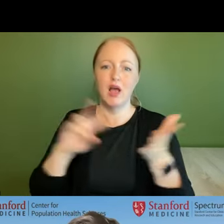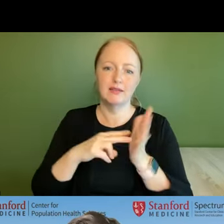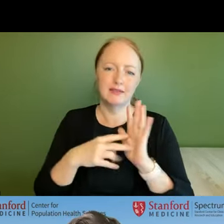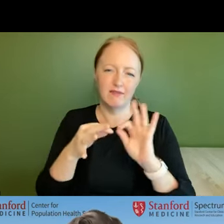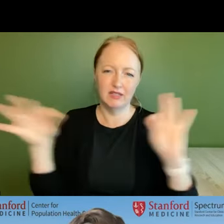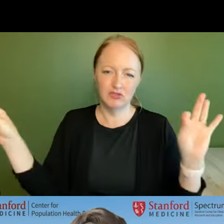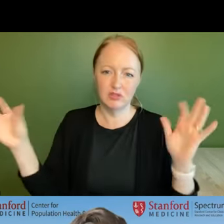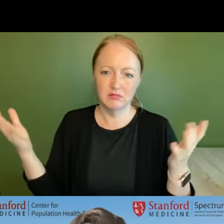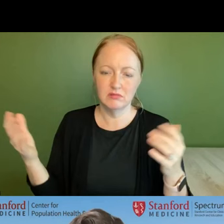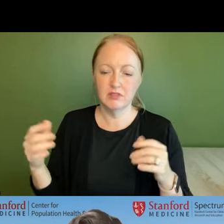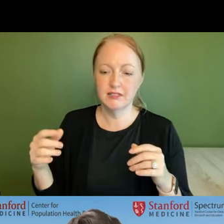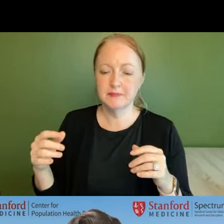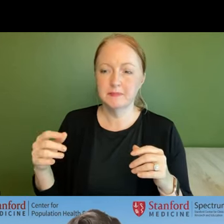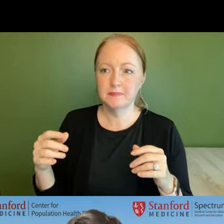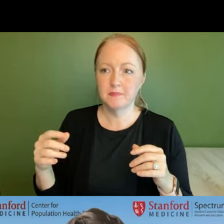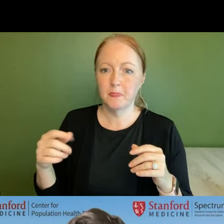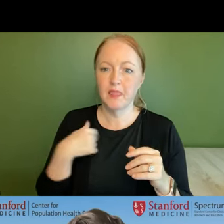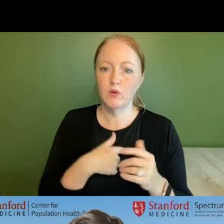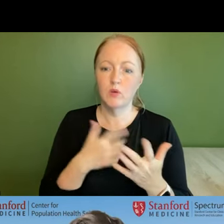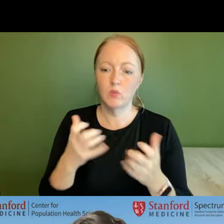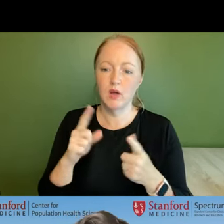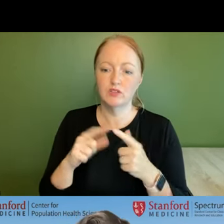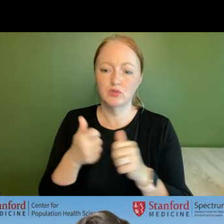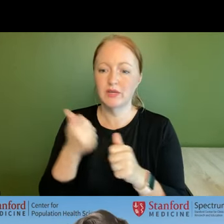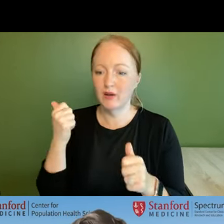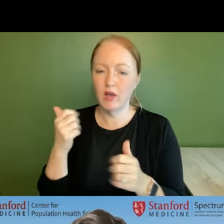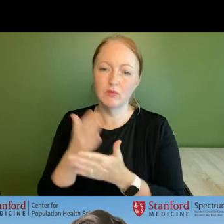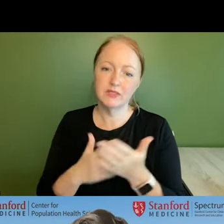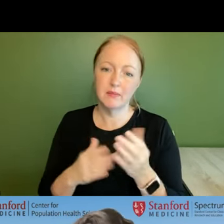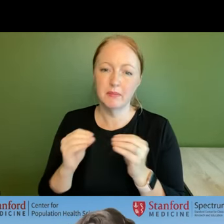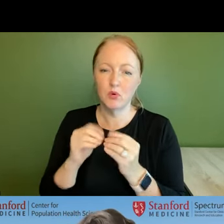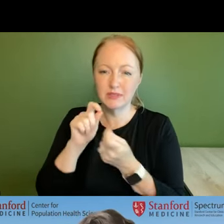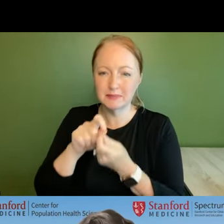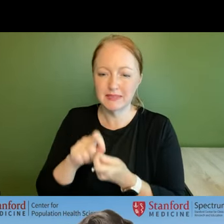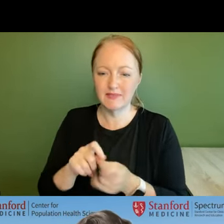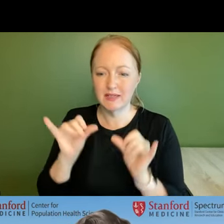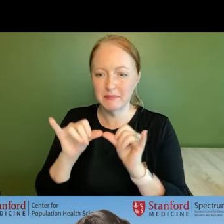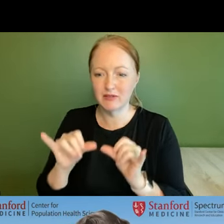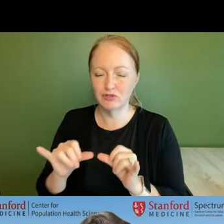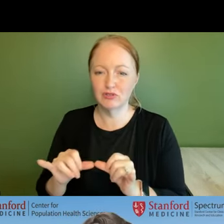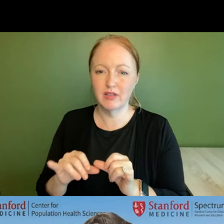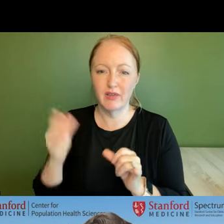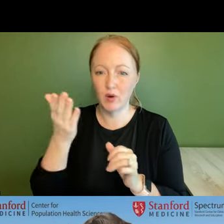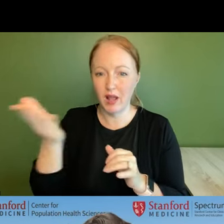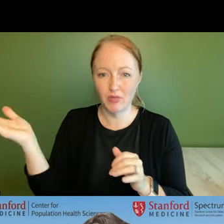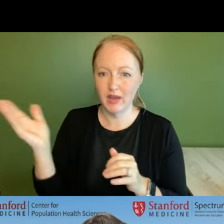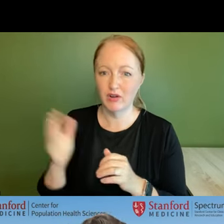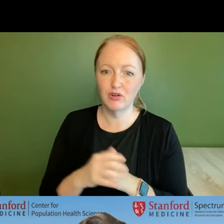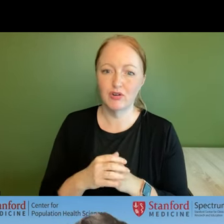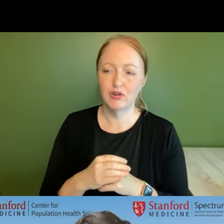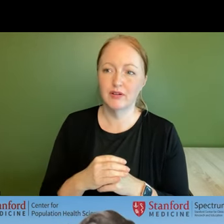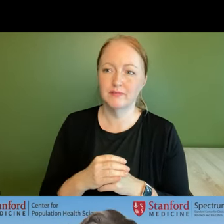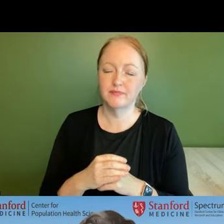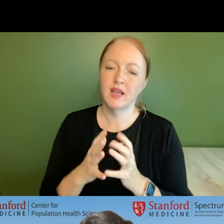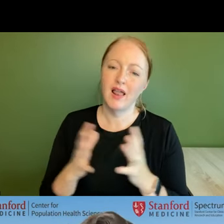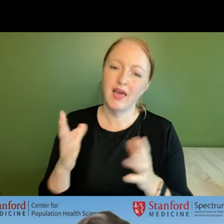that term and so um we wanted to get away from some of the kind of more specific measures that were out there um and and there's